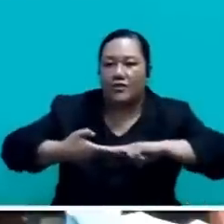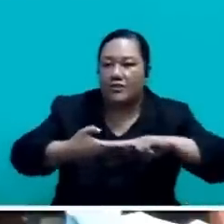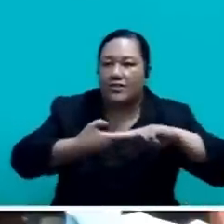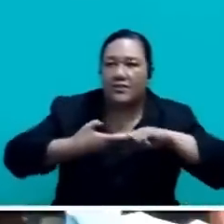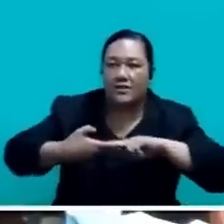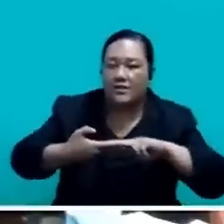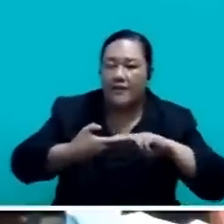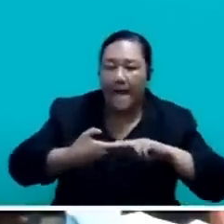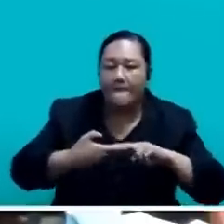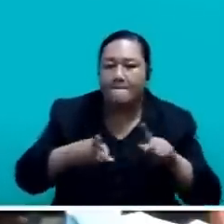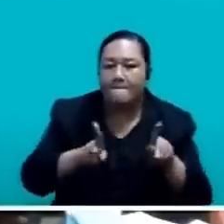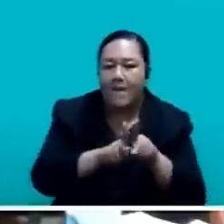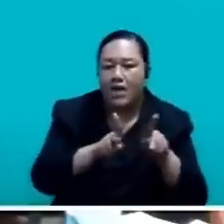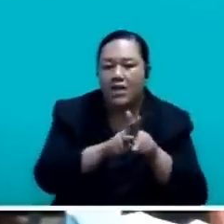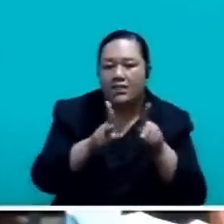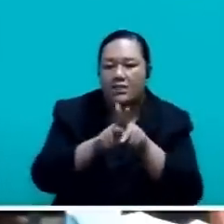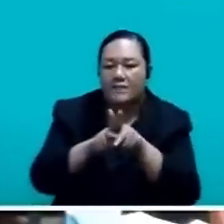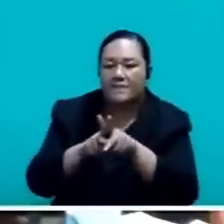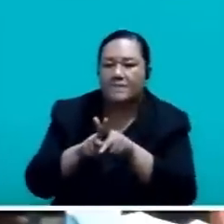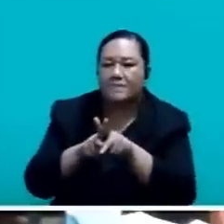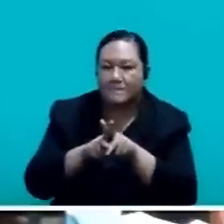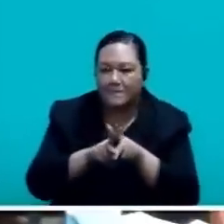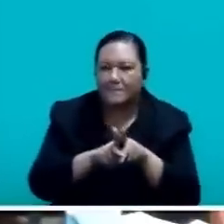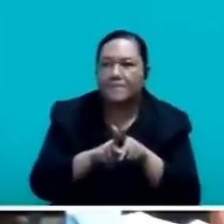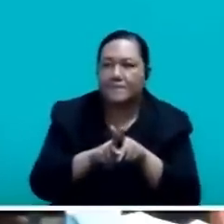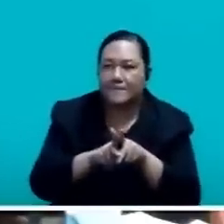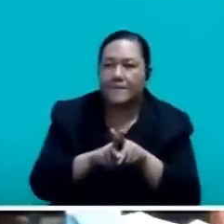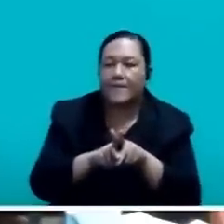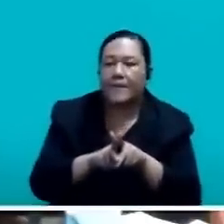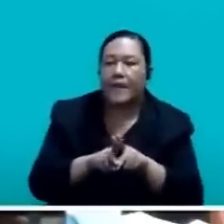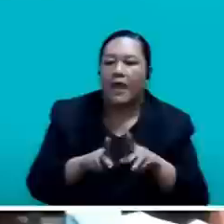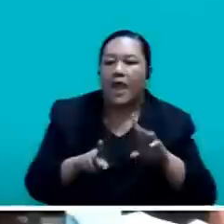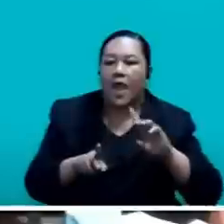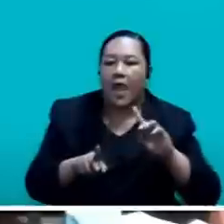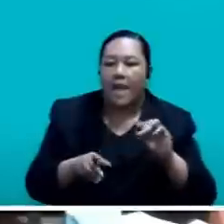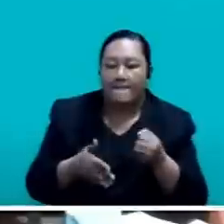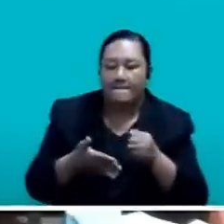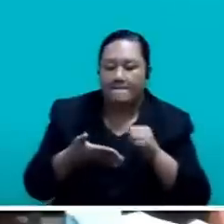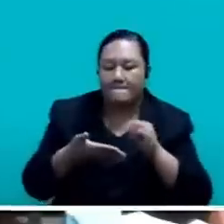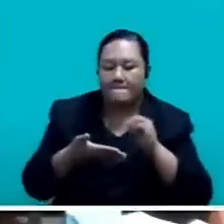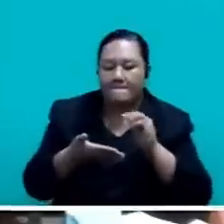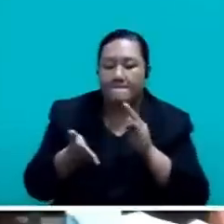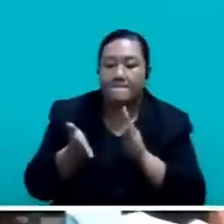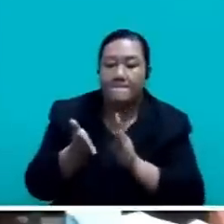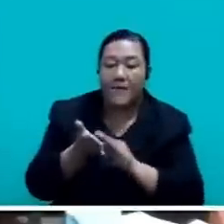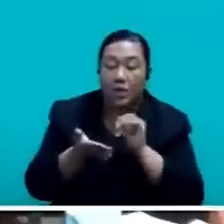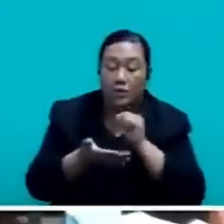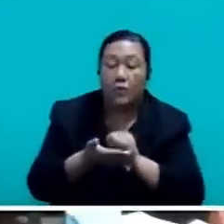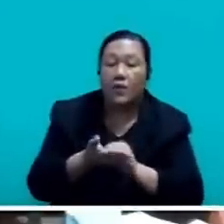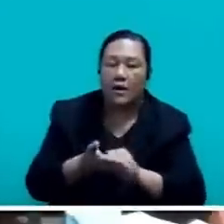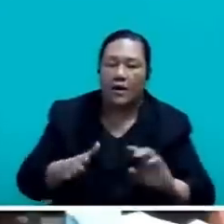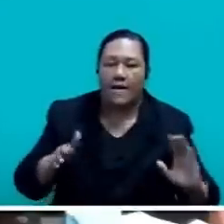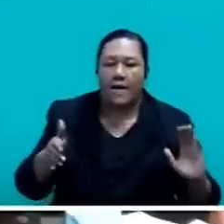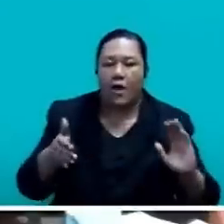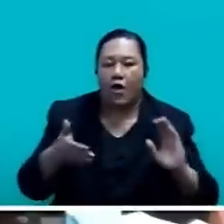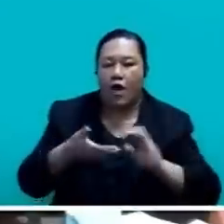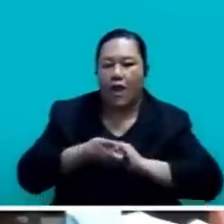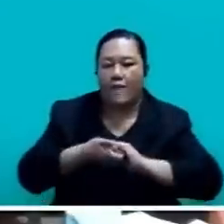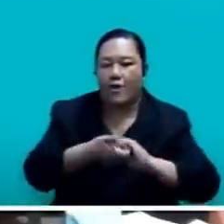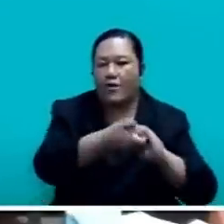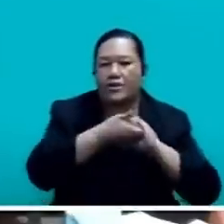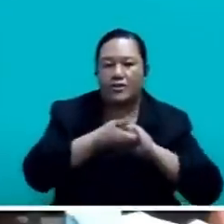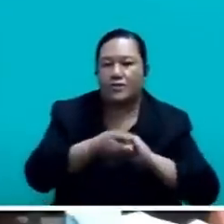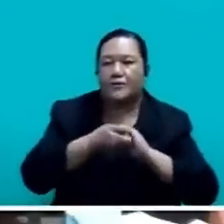bipartisanship and mutual collaboration. On the outset of this budget debate,